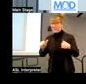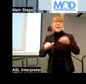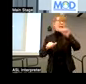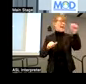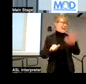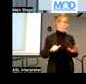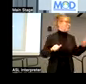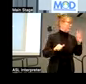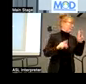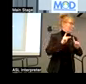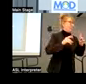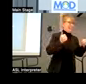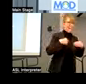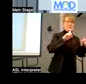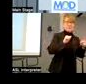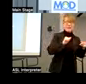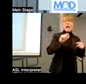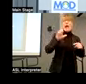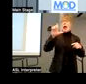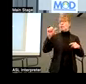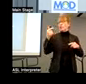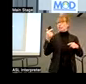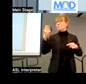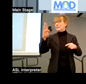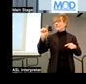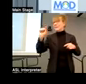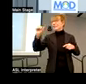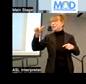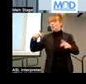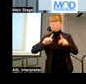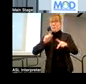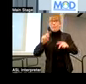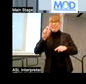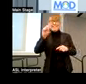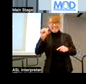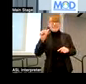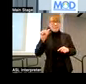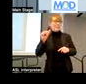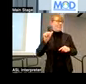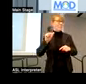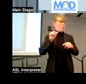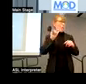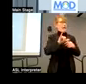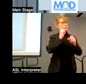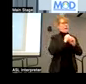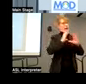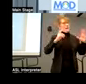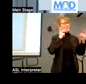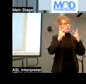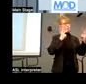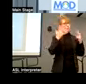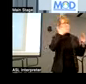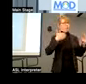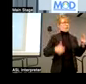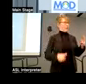disabled. That's why I think it's LGBT people disabled. So, I mean, that's one of the reasons I do when I do the visual introduction of myself, I